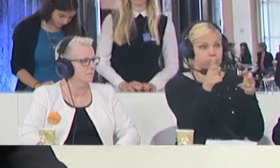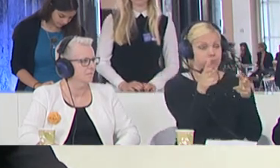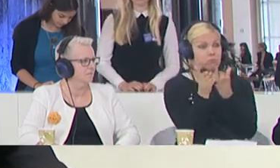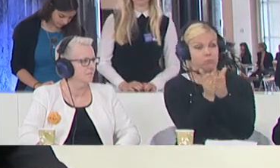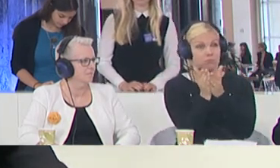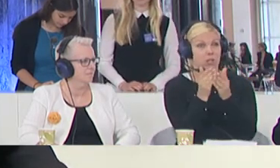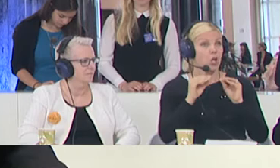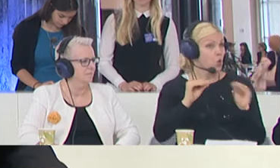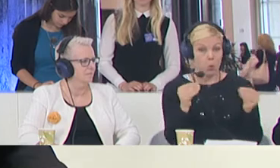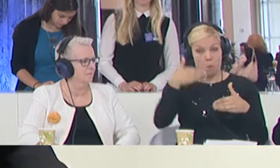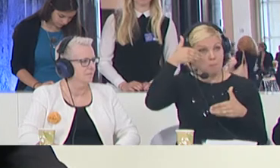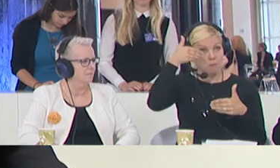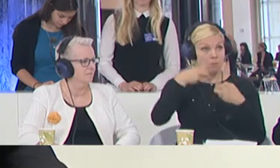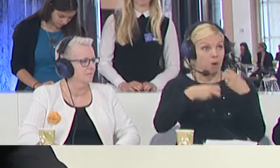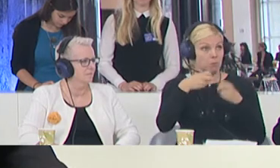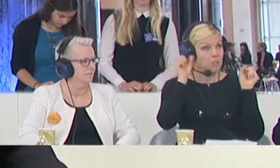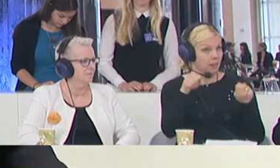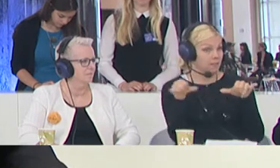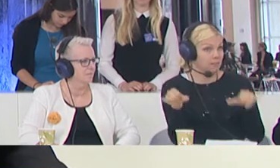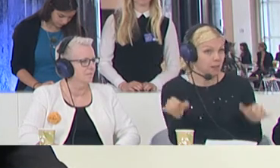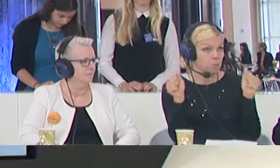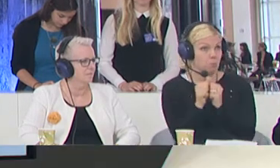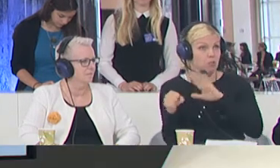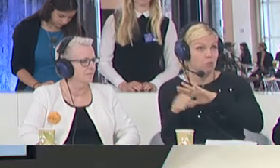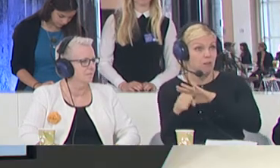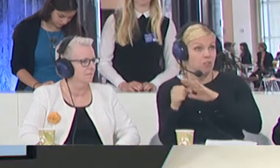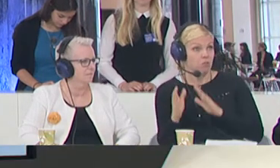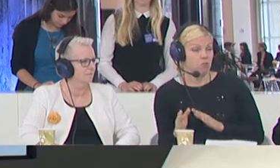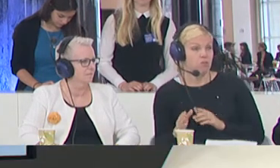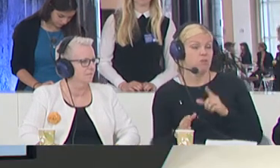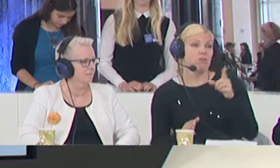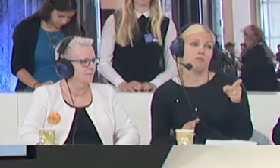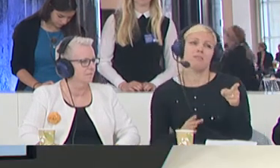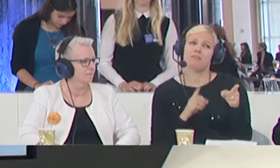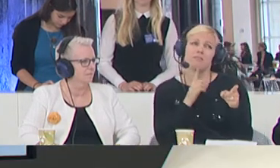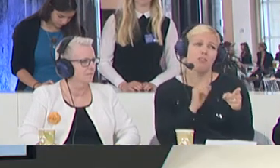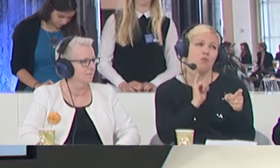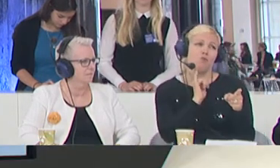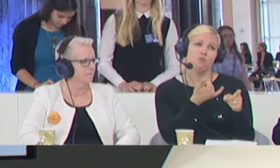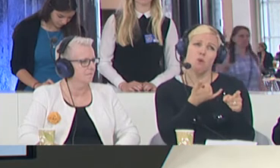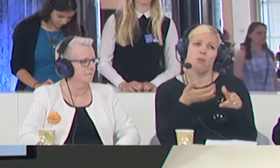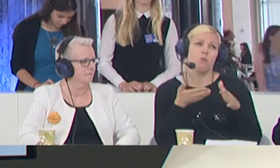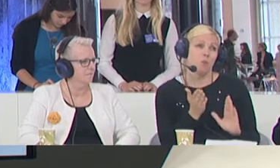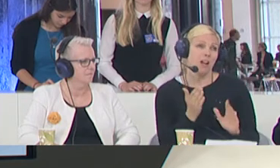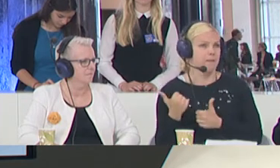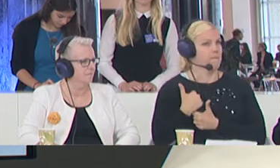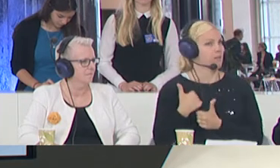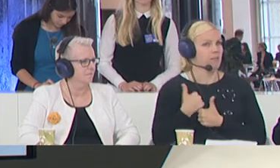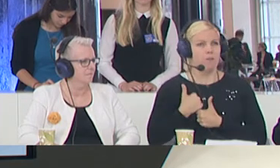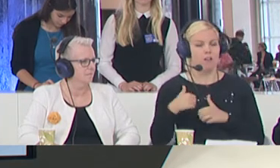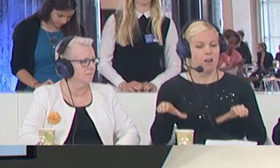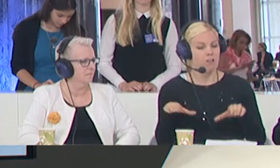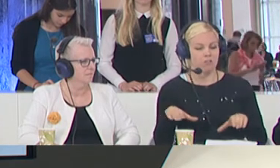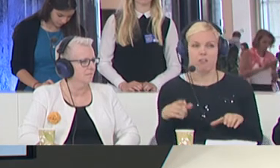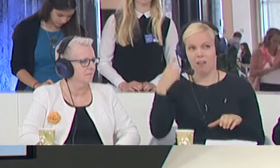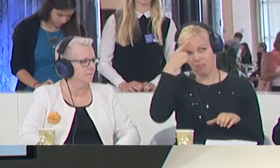pirate problem. Can we do the same with traffickers? Certainly the wrong move would be to make a military action, which I think would